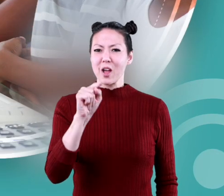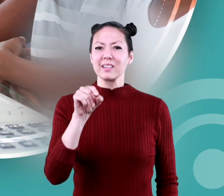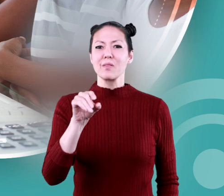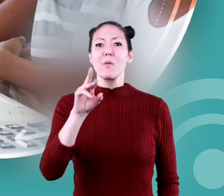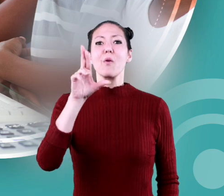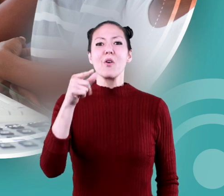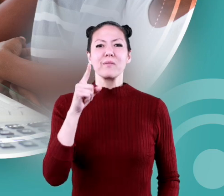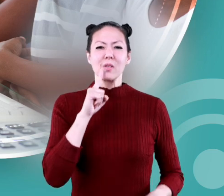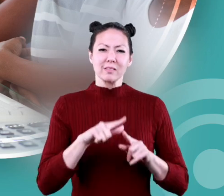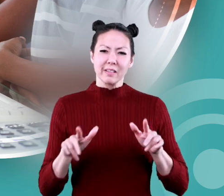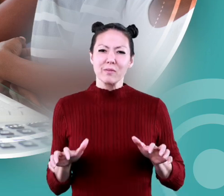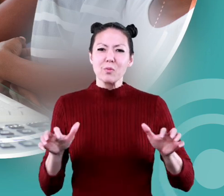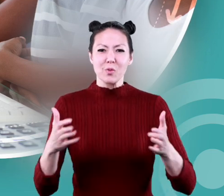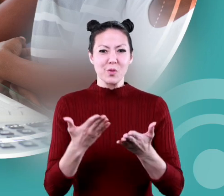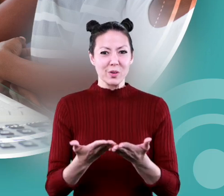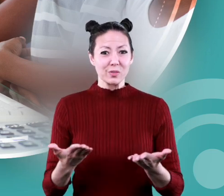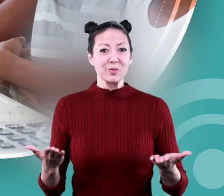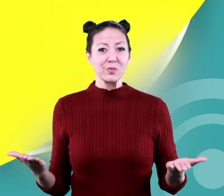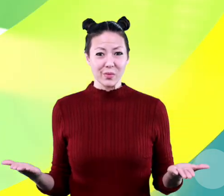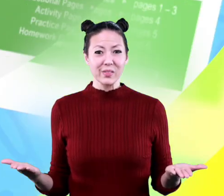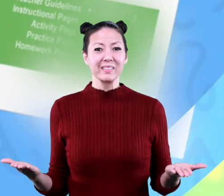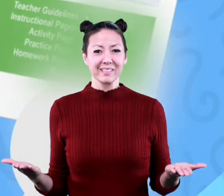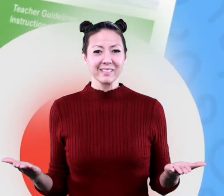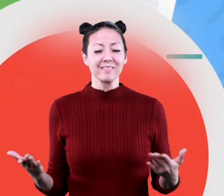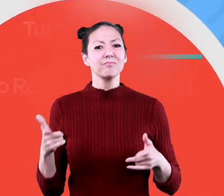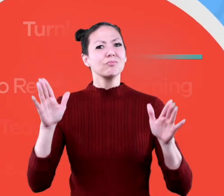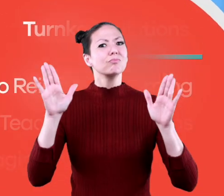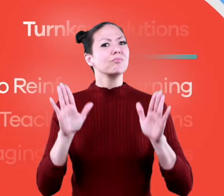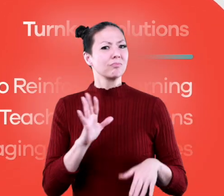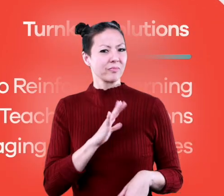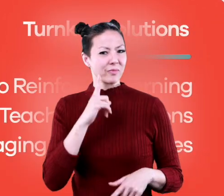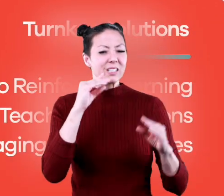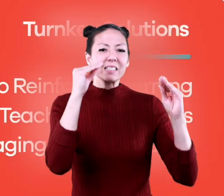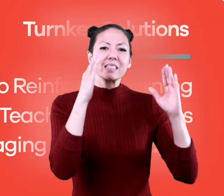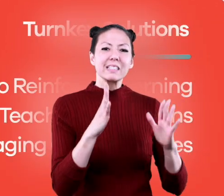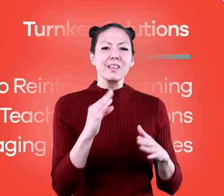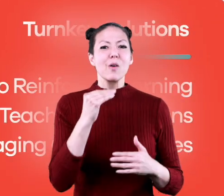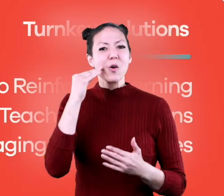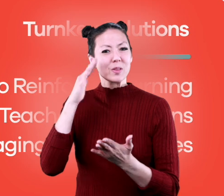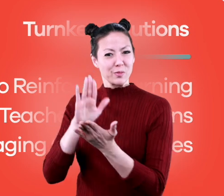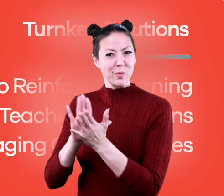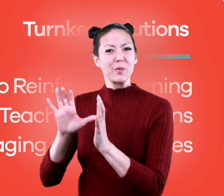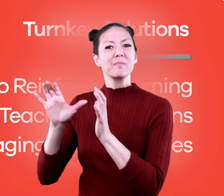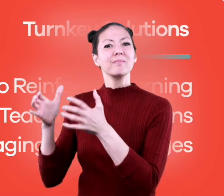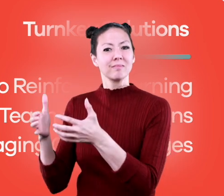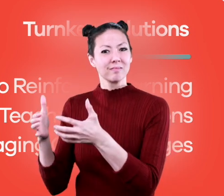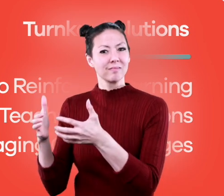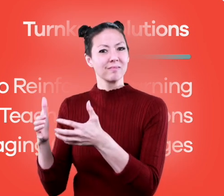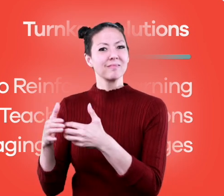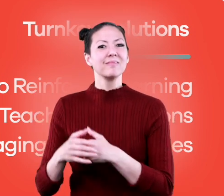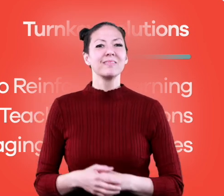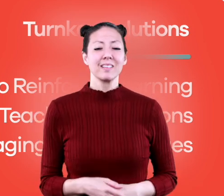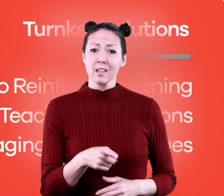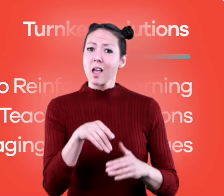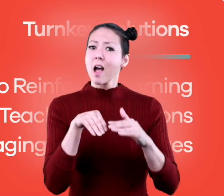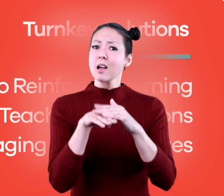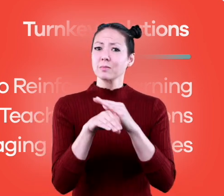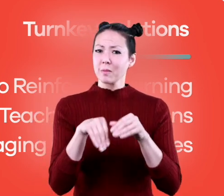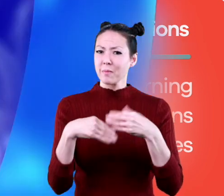for thousands of free resources and turnkey solutions for teachers and homeschoolers.